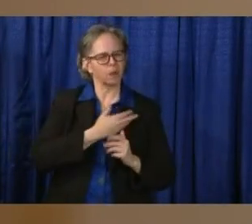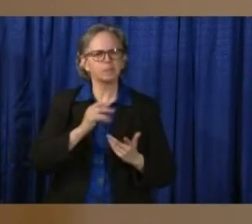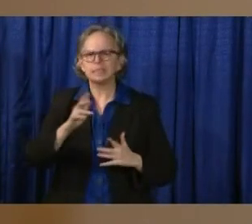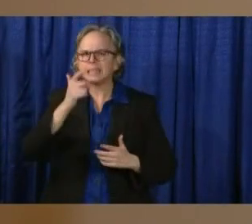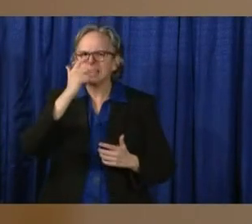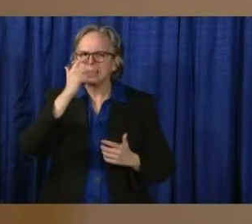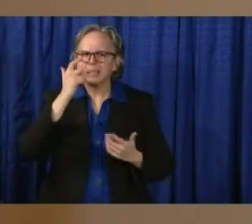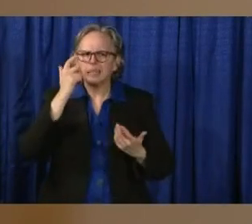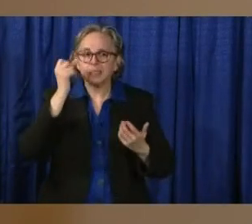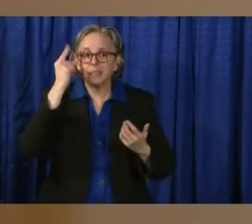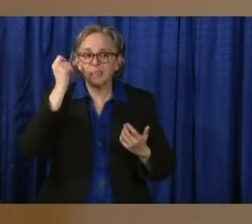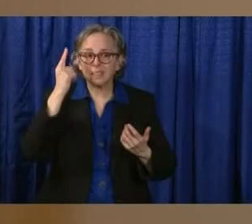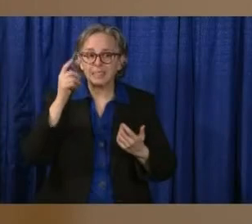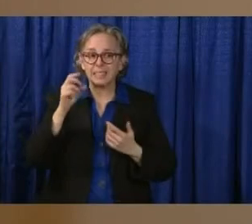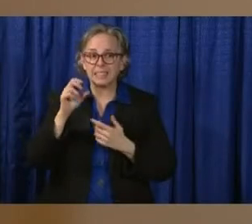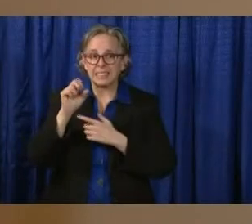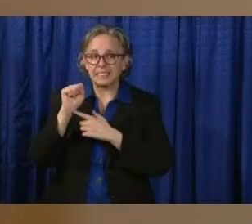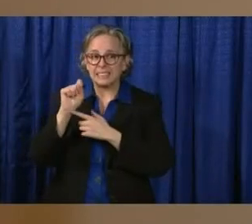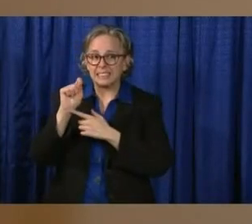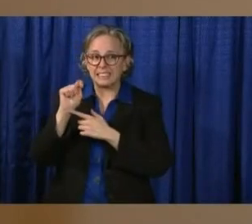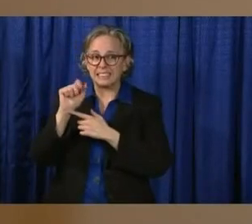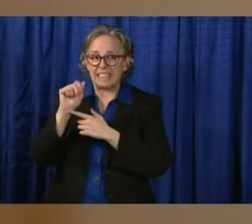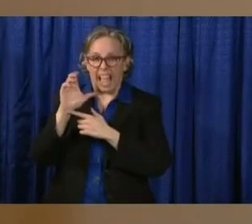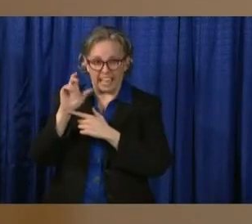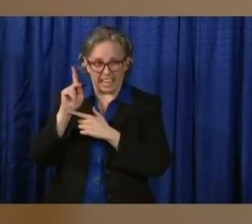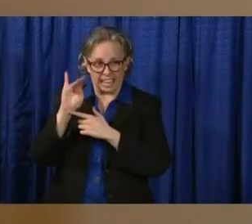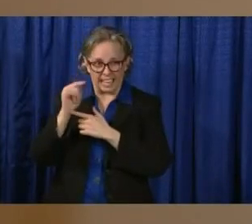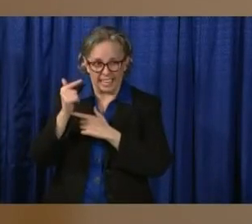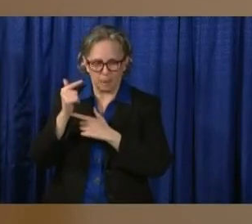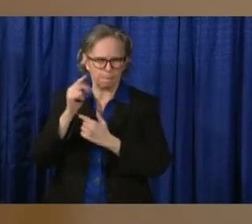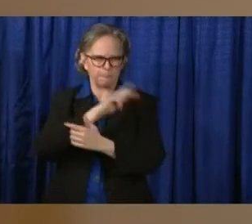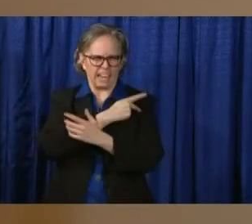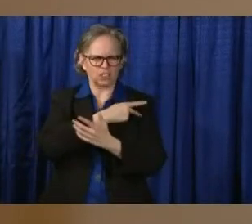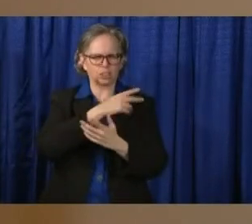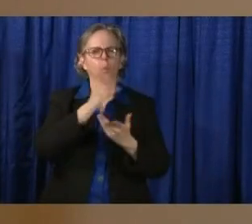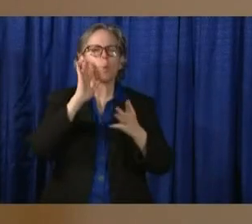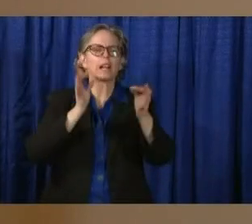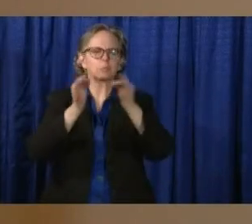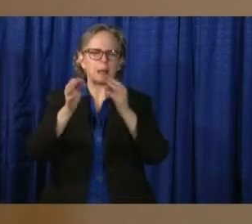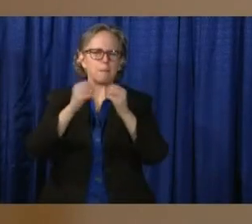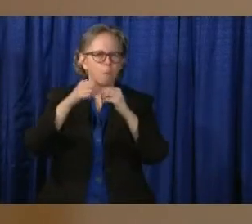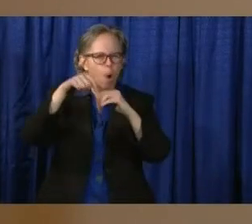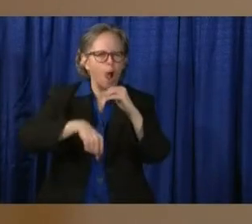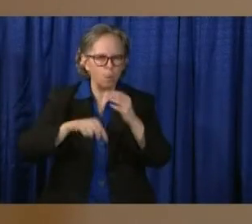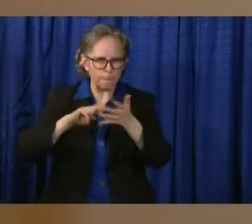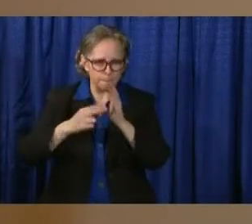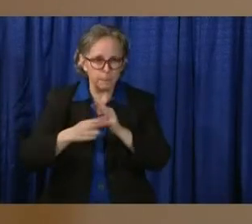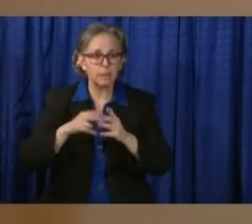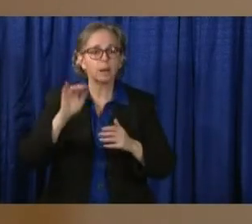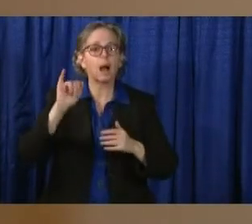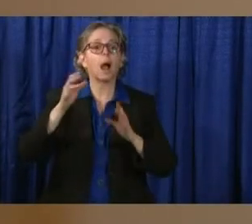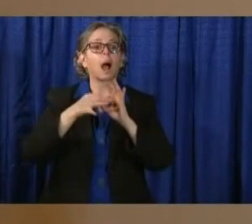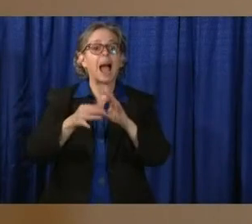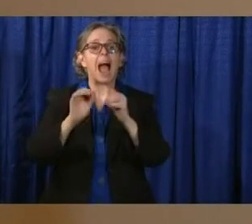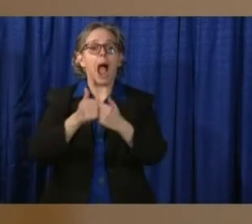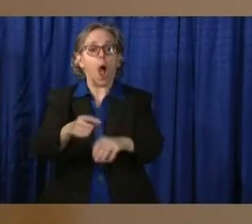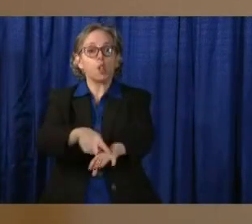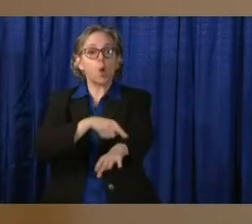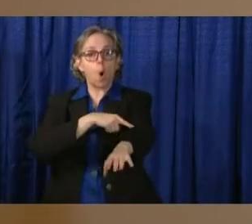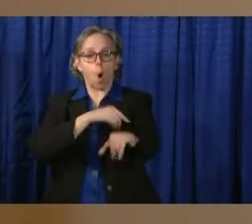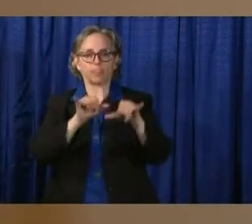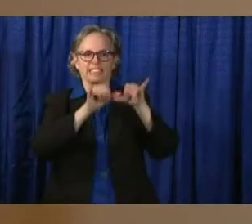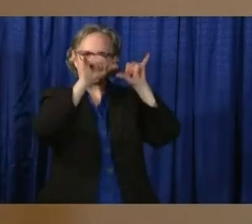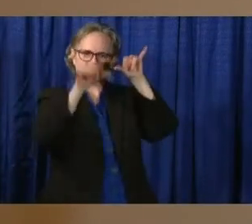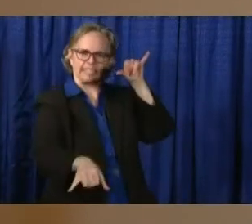I'll break it all down for everyone so it's a lot easier to understand. But it is about how long people stay in the hospital. So I feel,